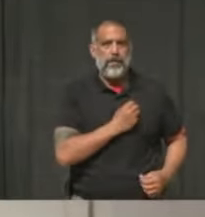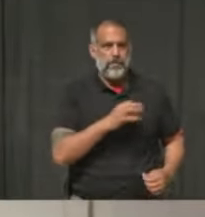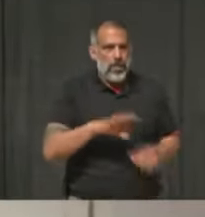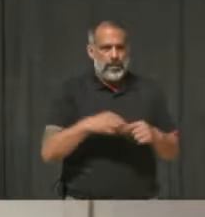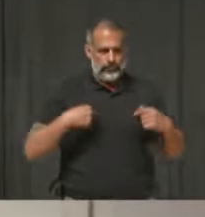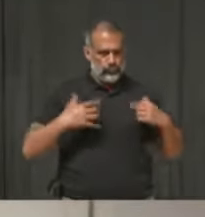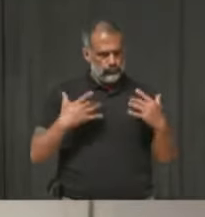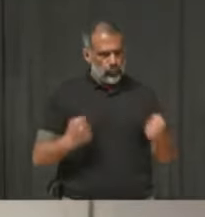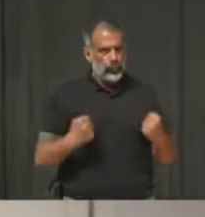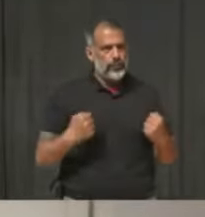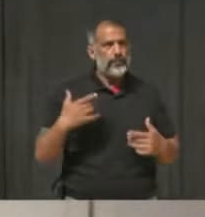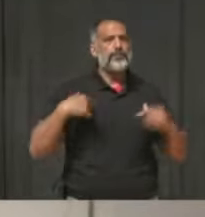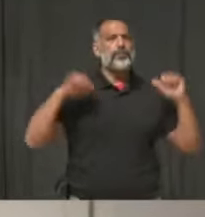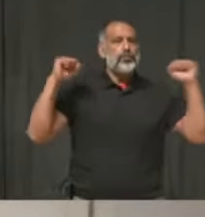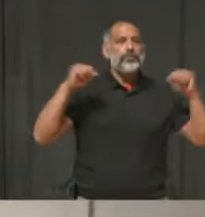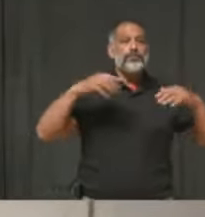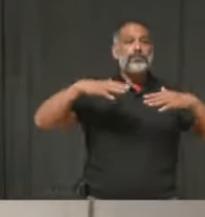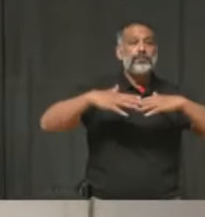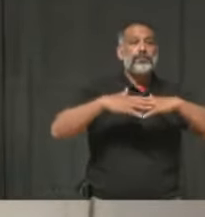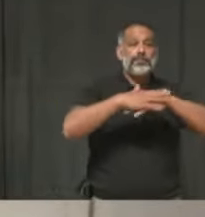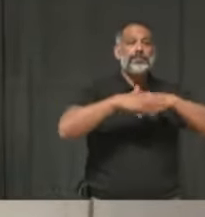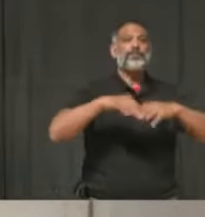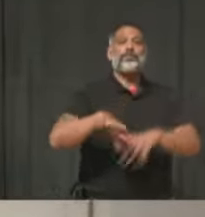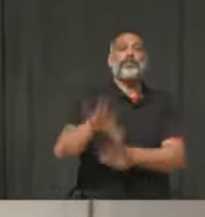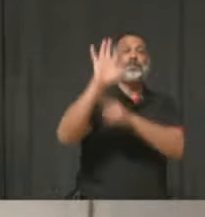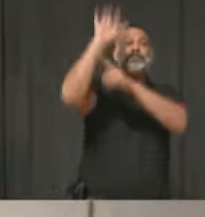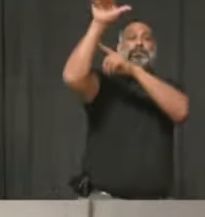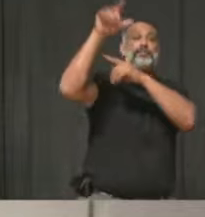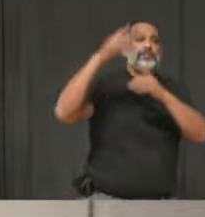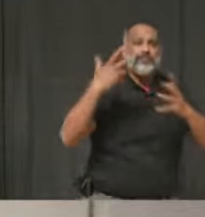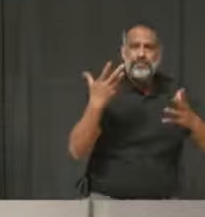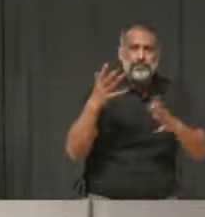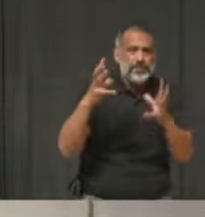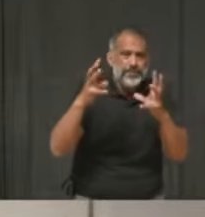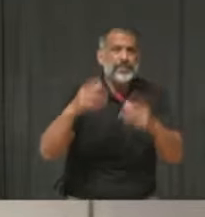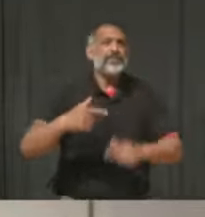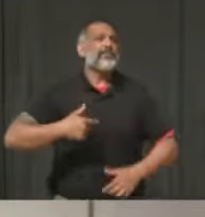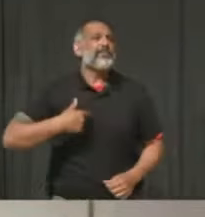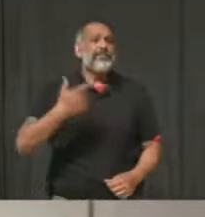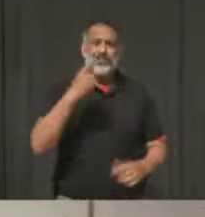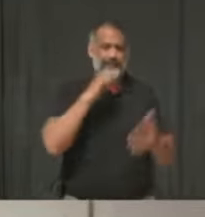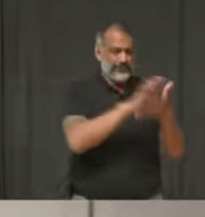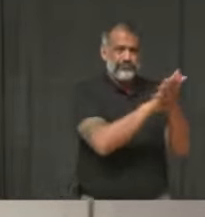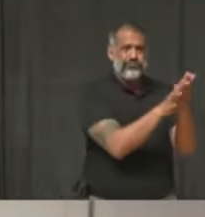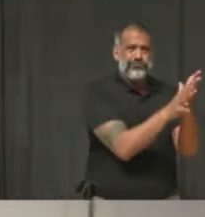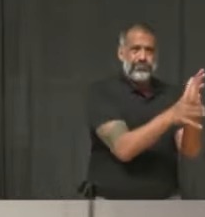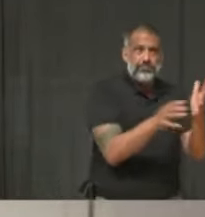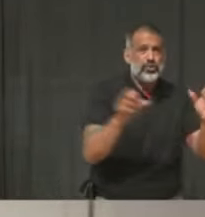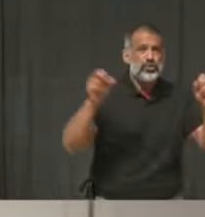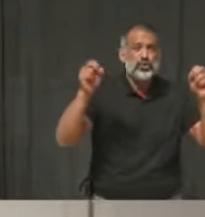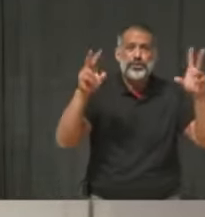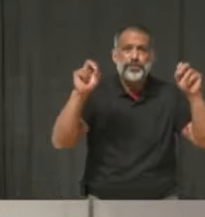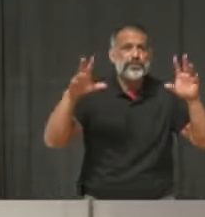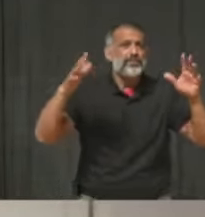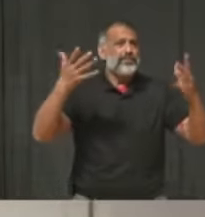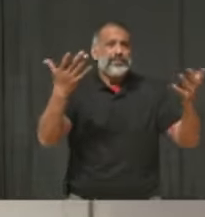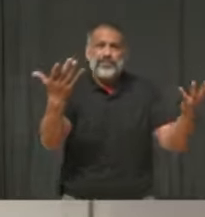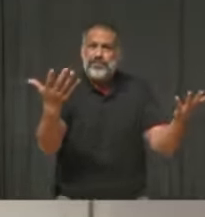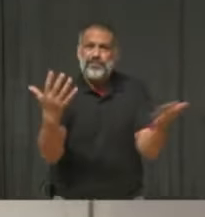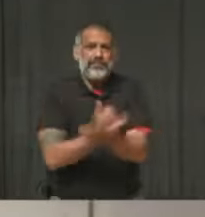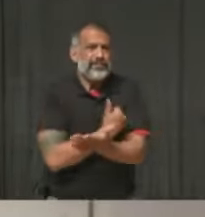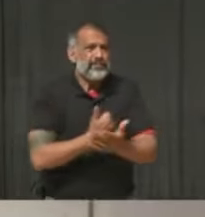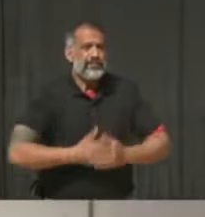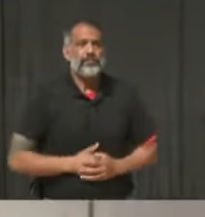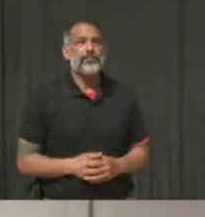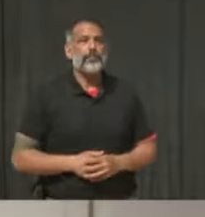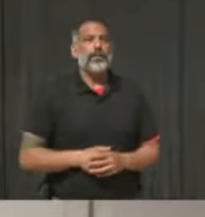to play beach volleyball, basketball, you name it, this can be done safely. Typically, if you can't stay away two meters from each other, if you don't